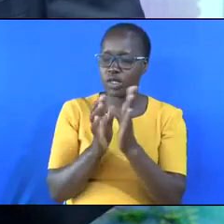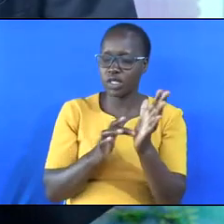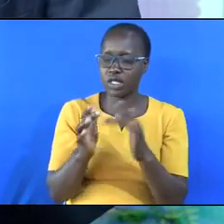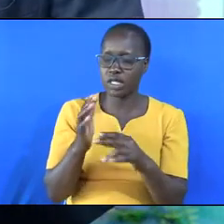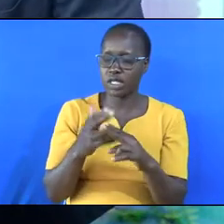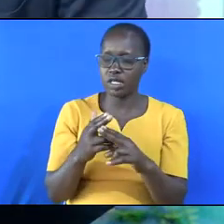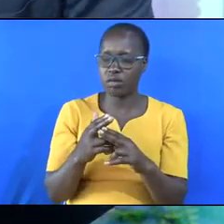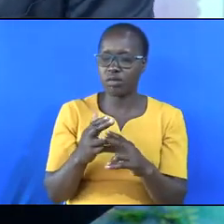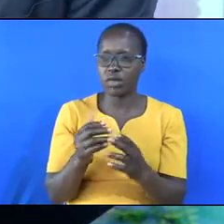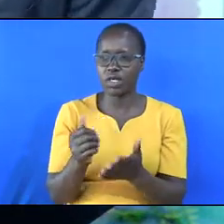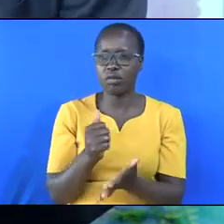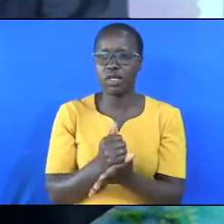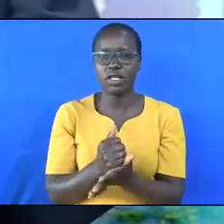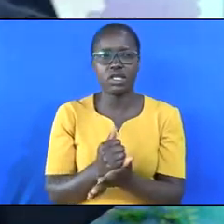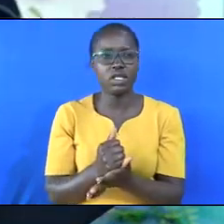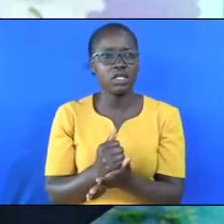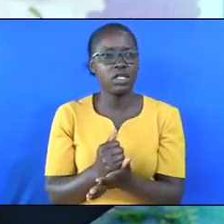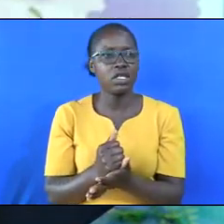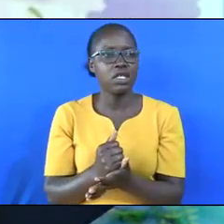Jesus' name, Amen.